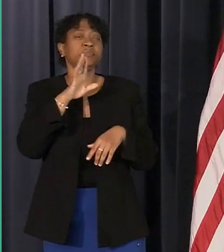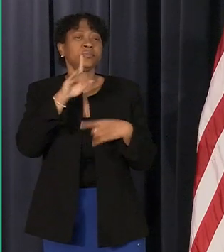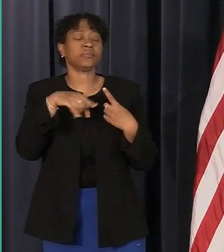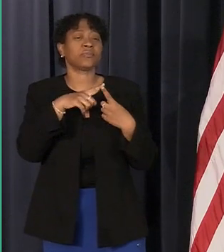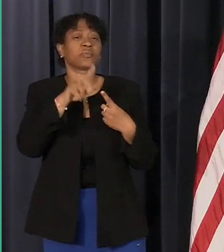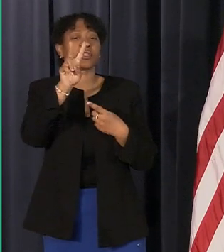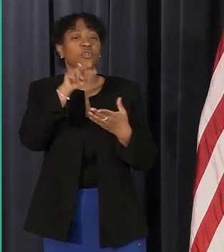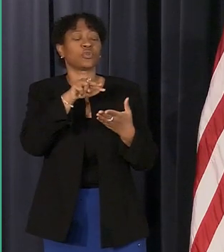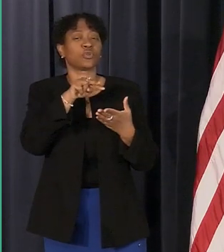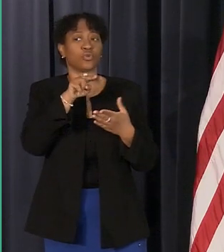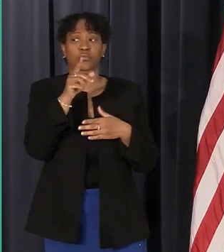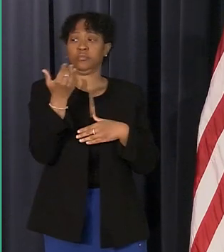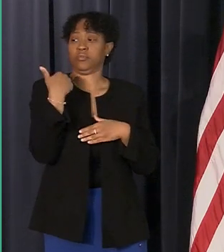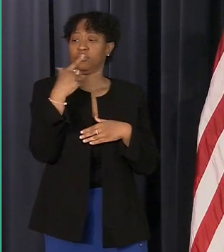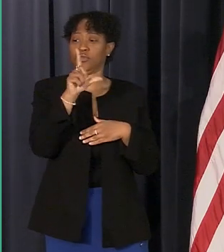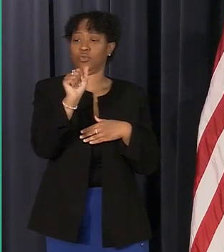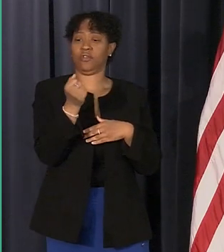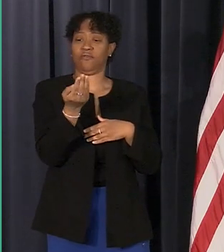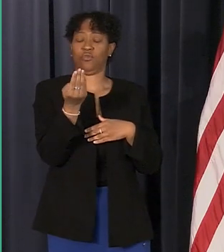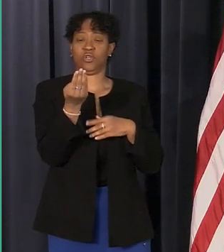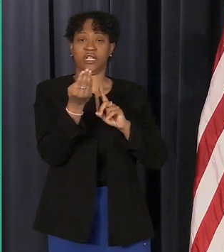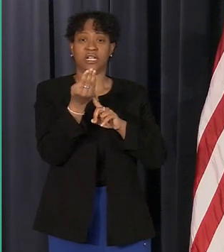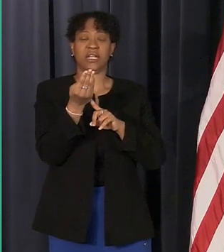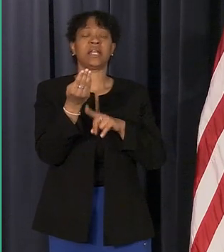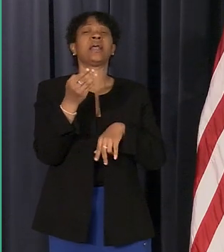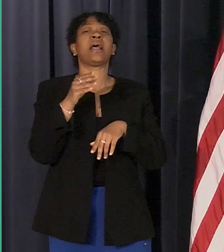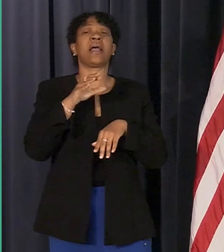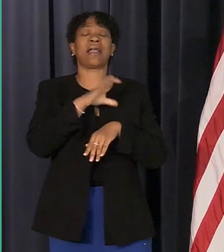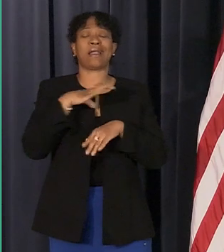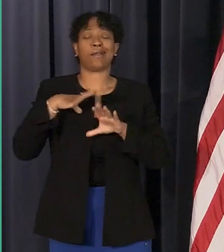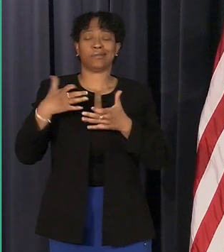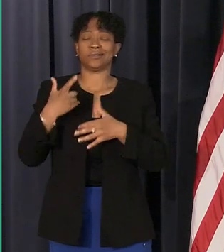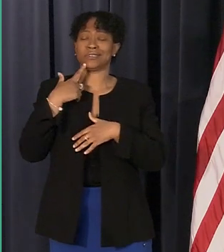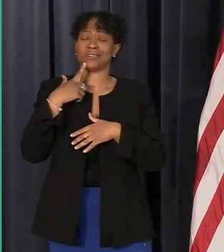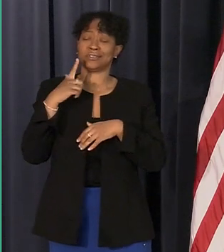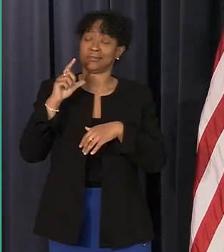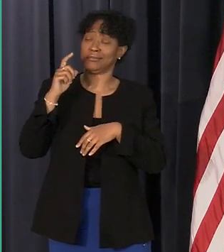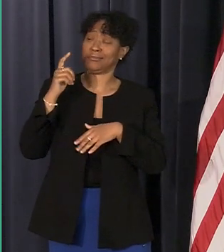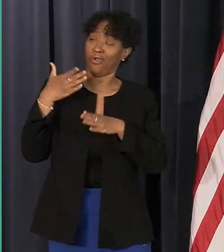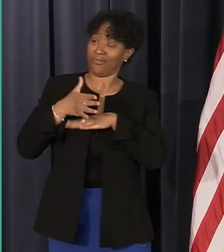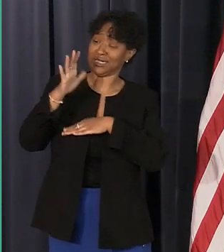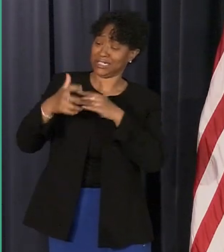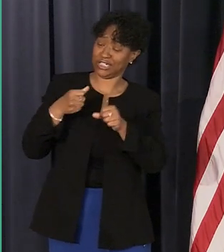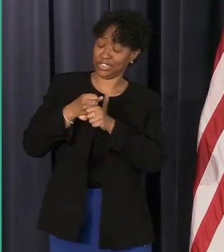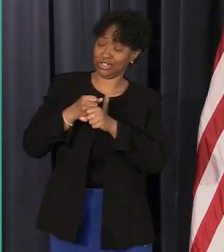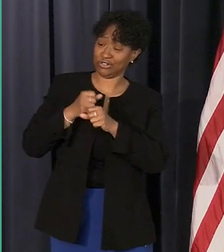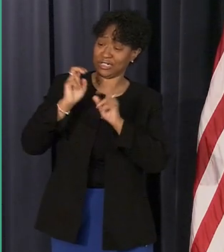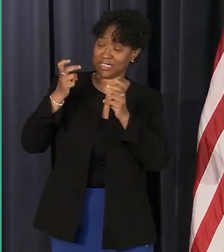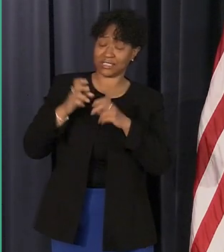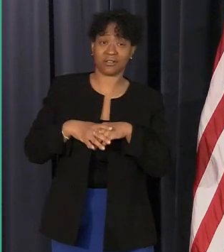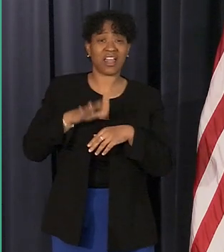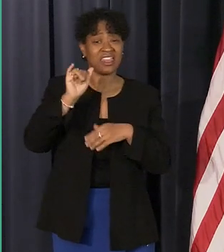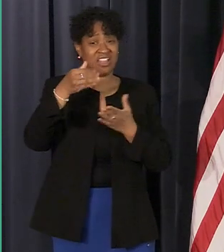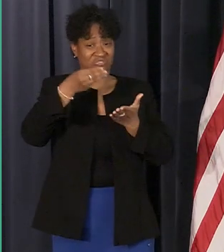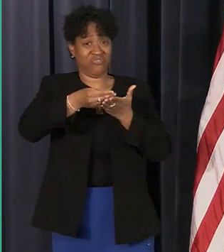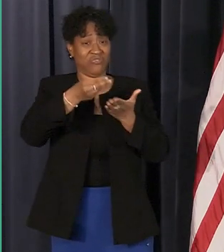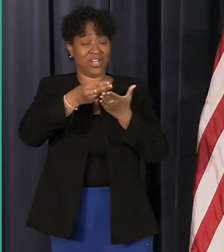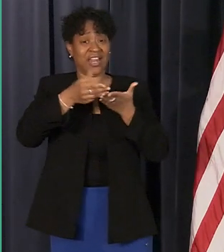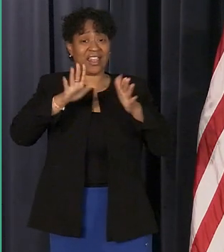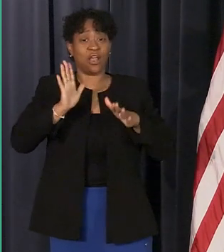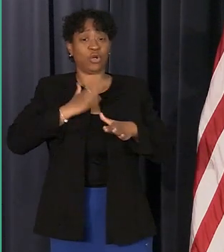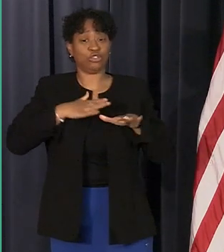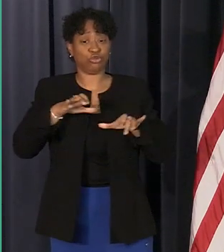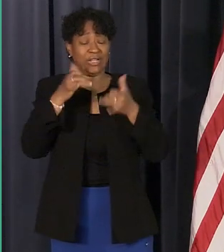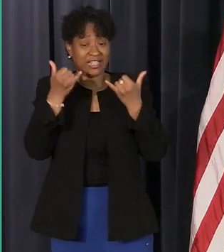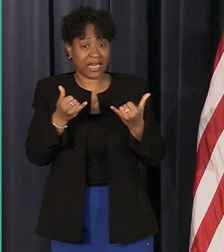2014 uh the councilwoman talked about nearly a decade-long issue is it primarily funding that allows you to do this now